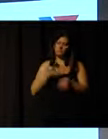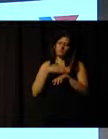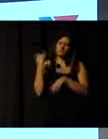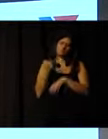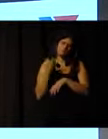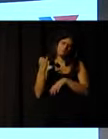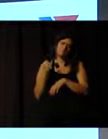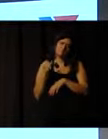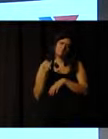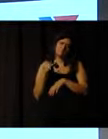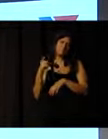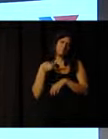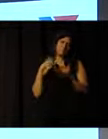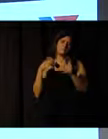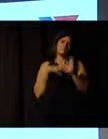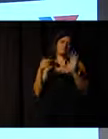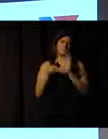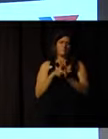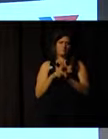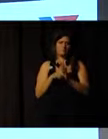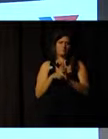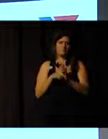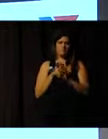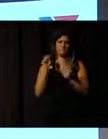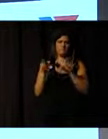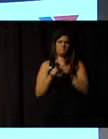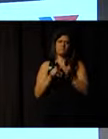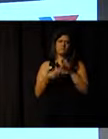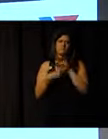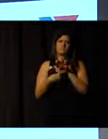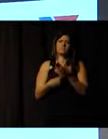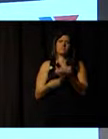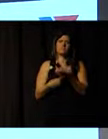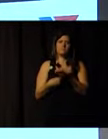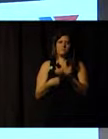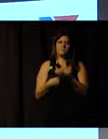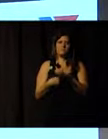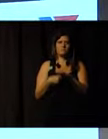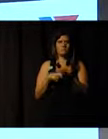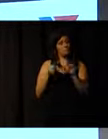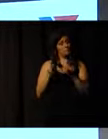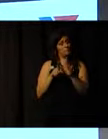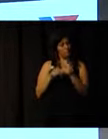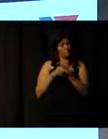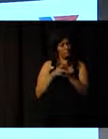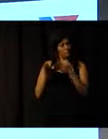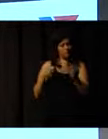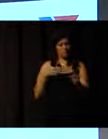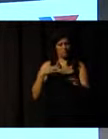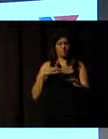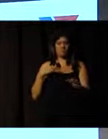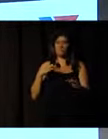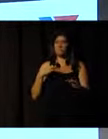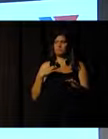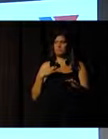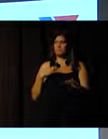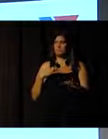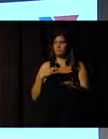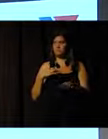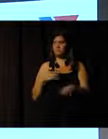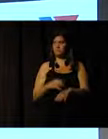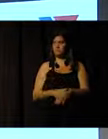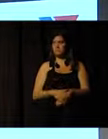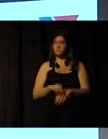important and that is very characteristic and identifiable with